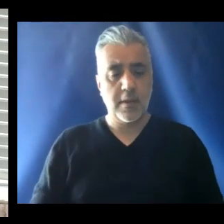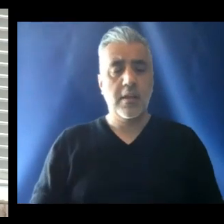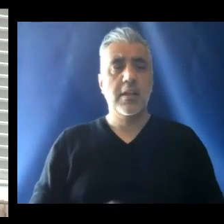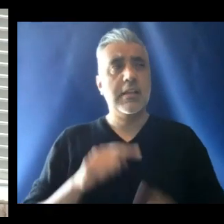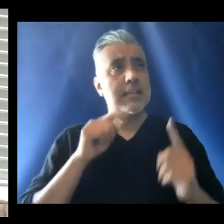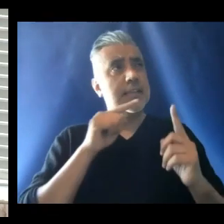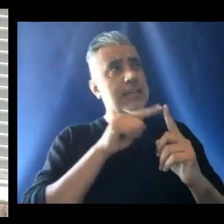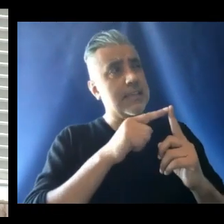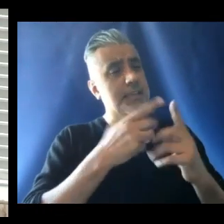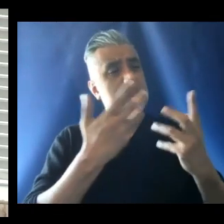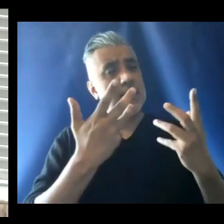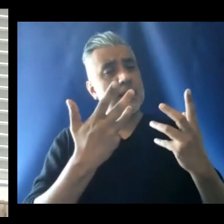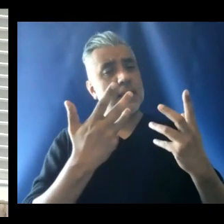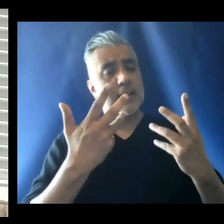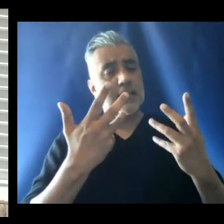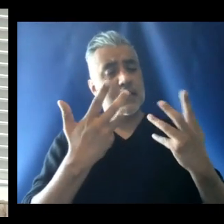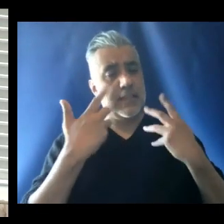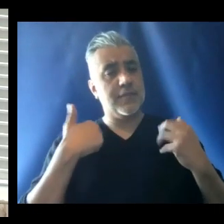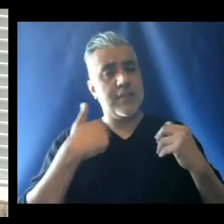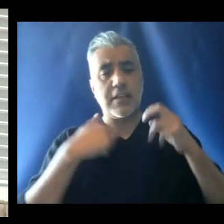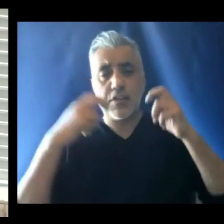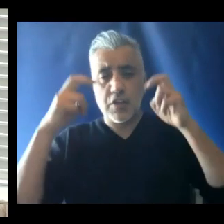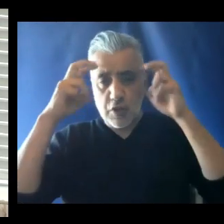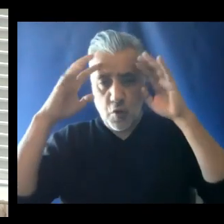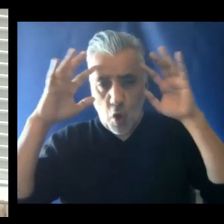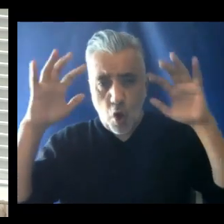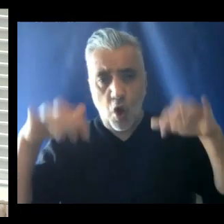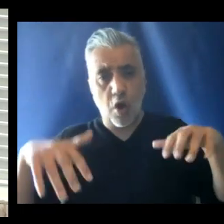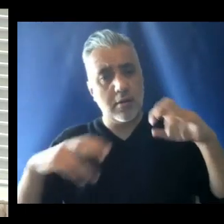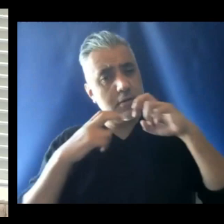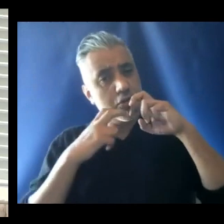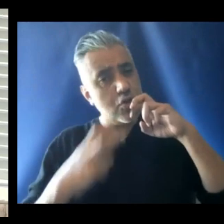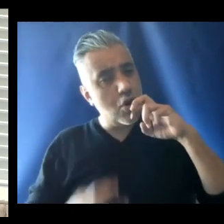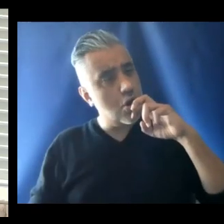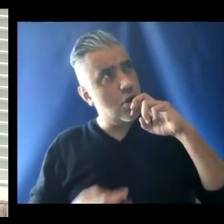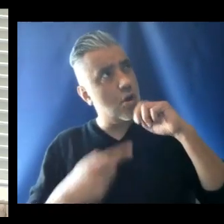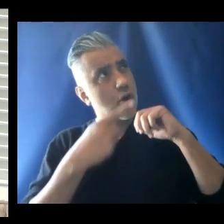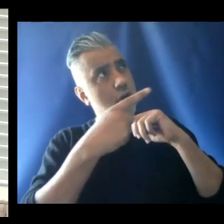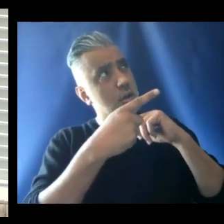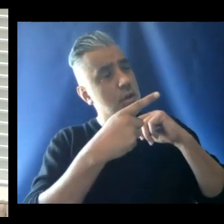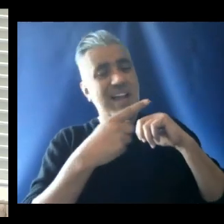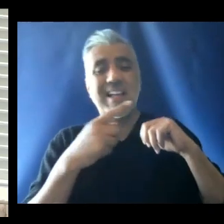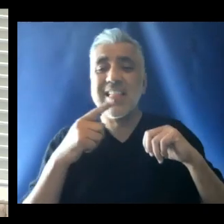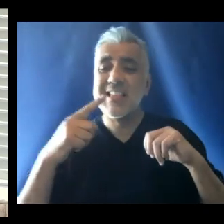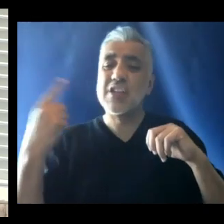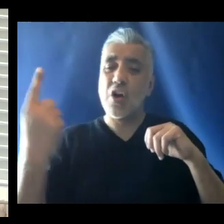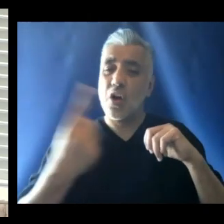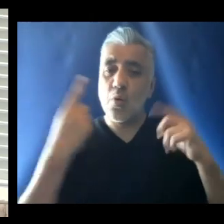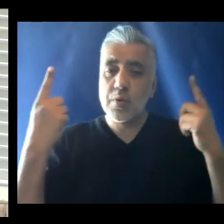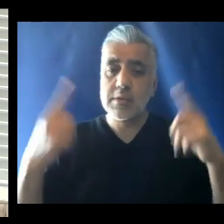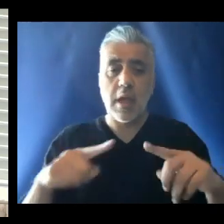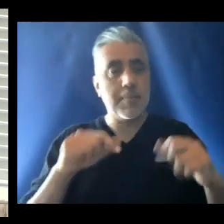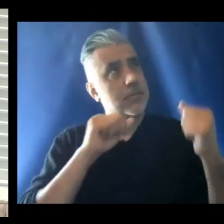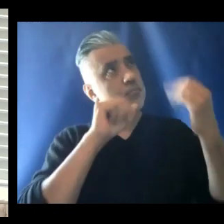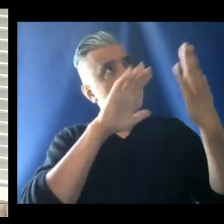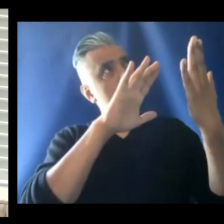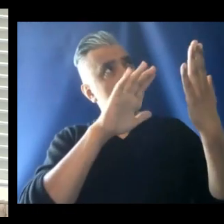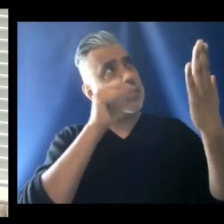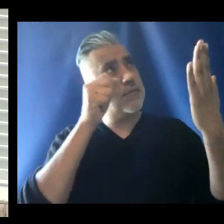He leaves us in awe. We are astonished. And this always happens in the presence of God.